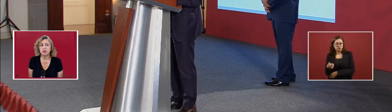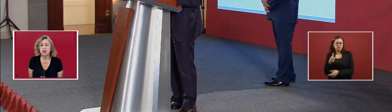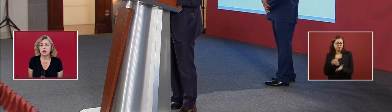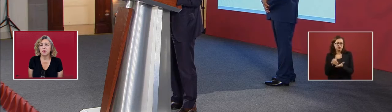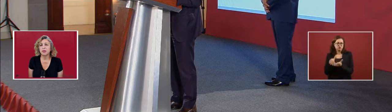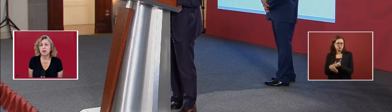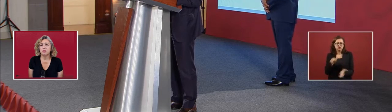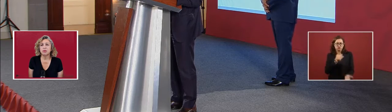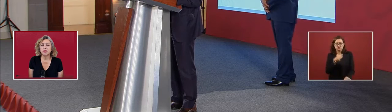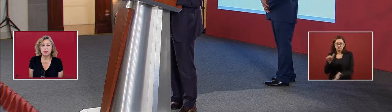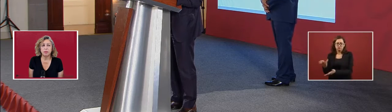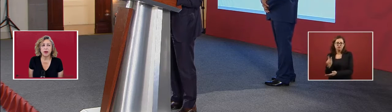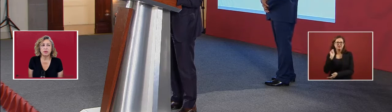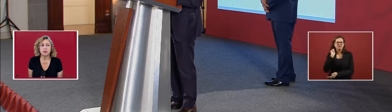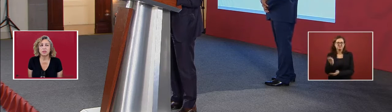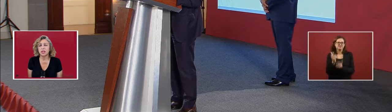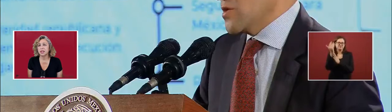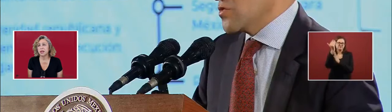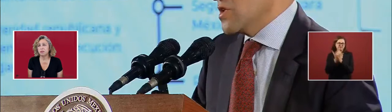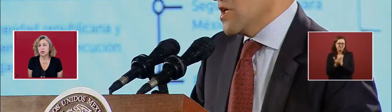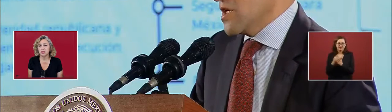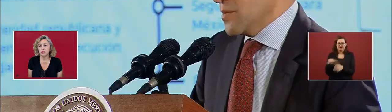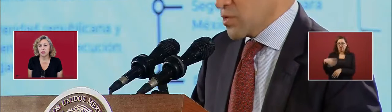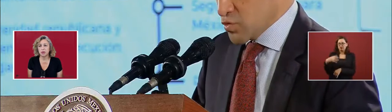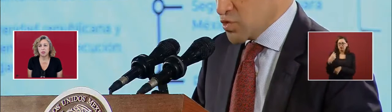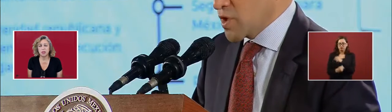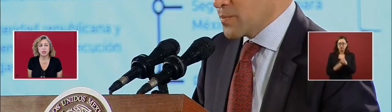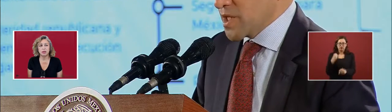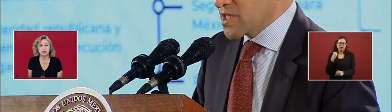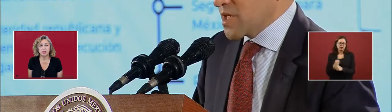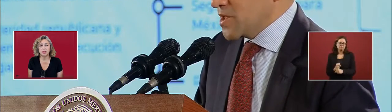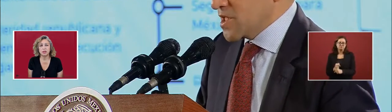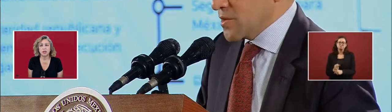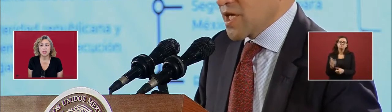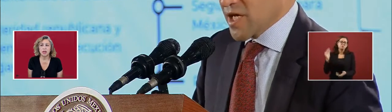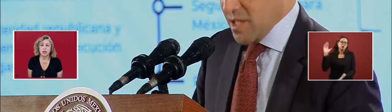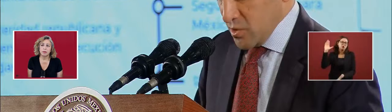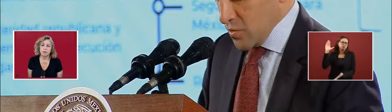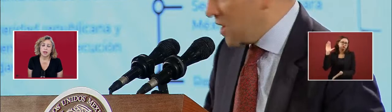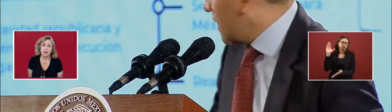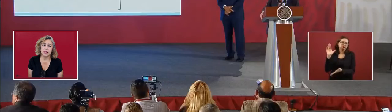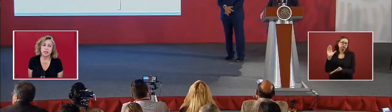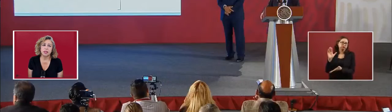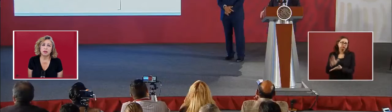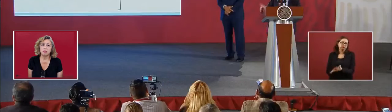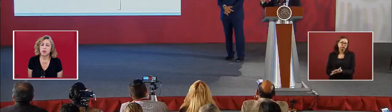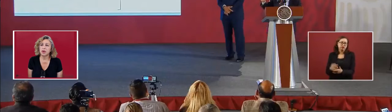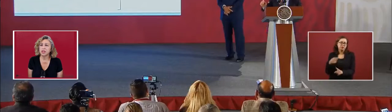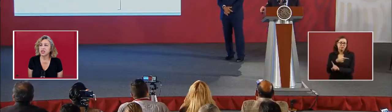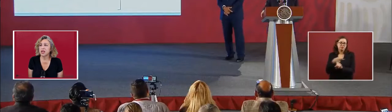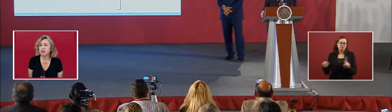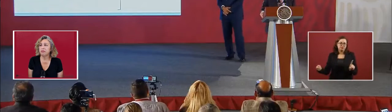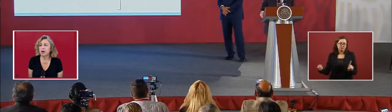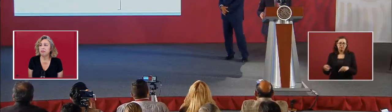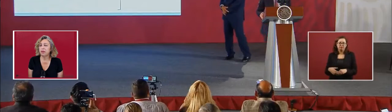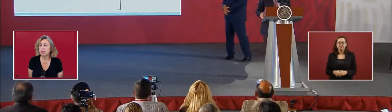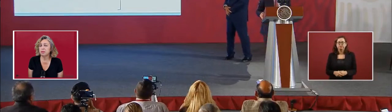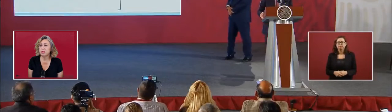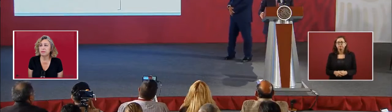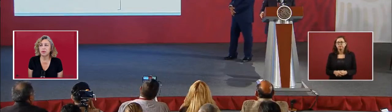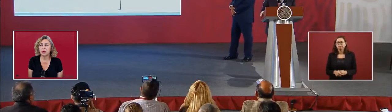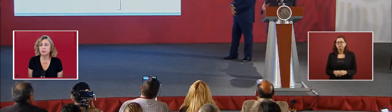So they're talking about the numbers of the barrels that they produced within those years. And they said that production had